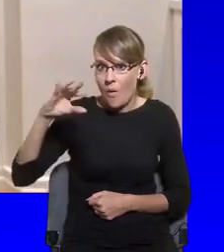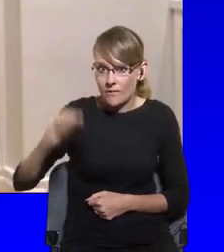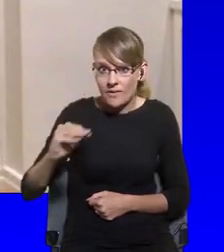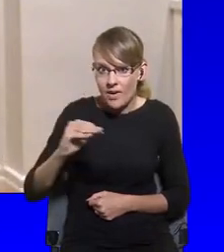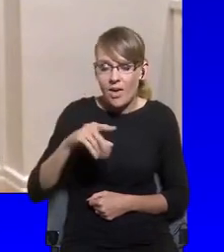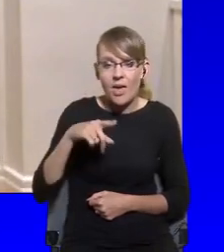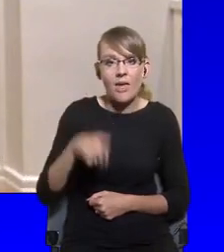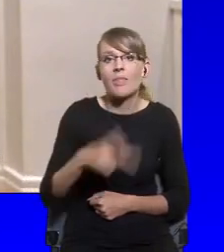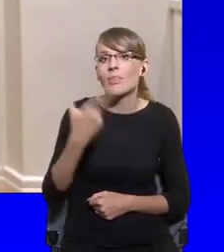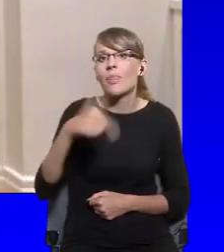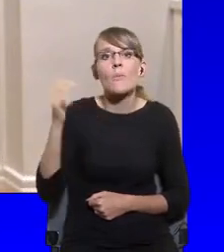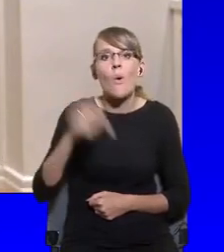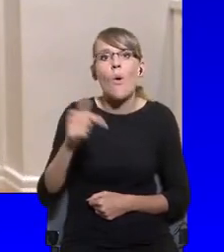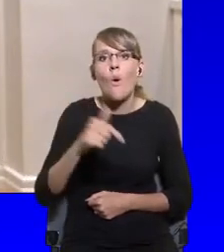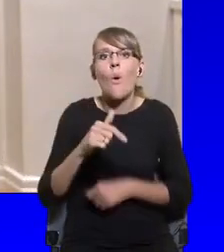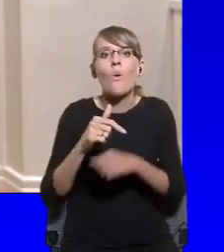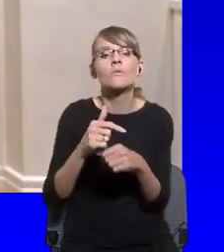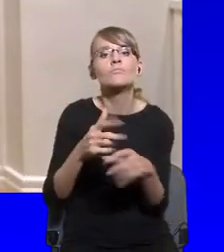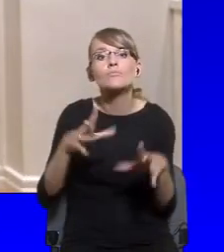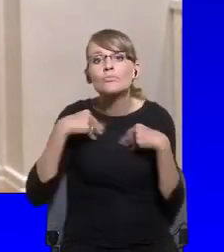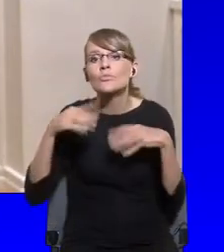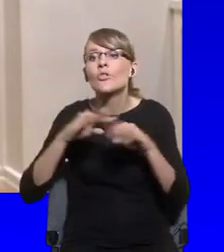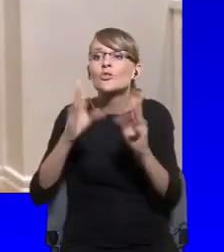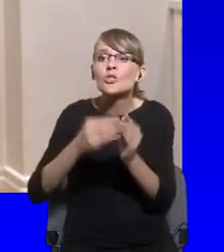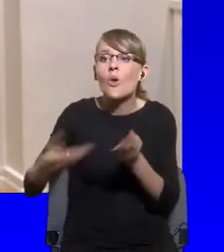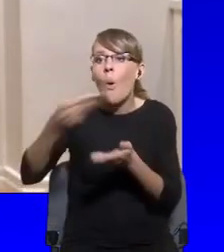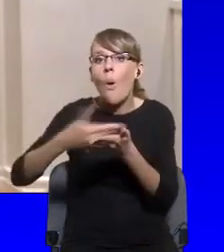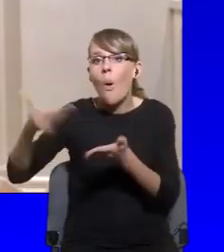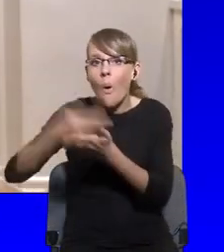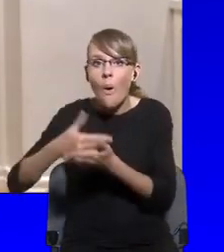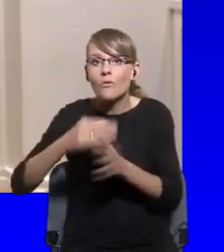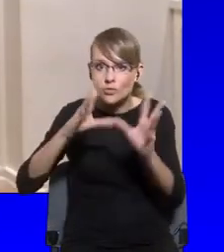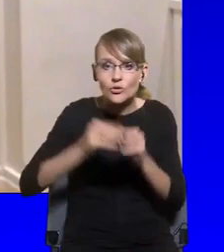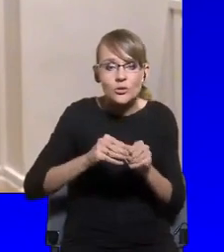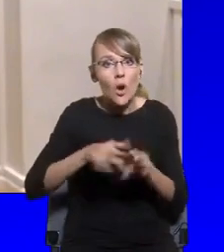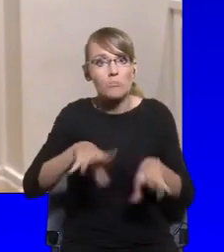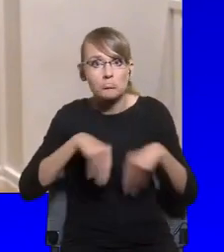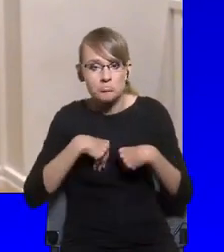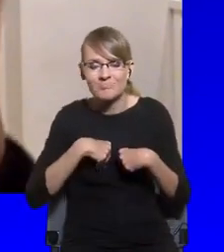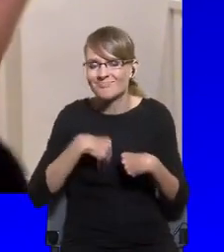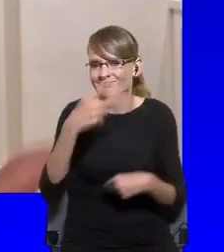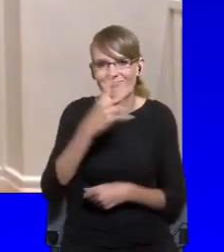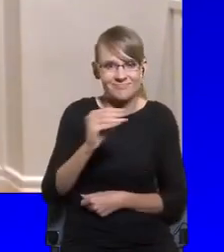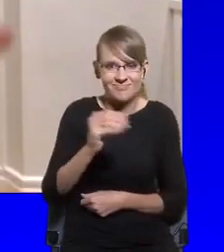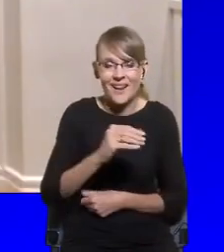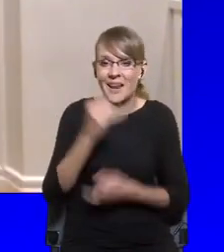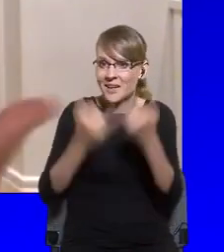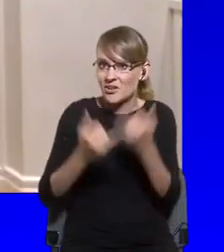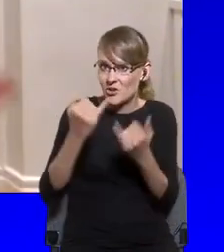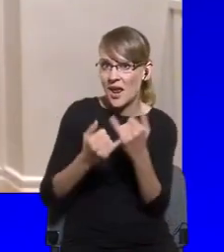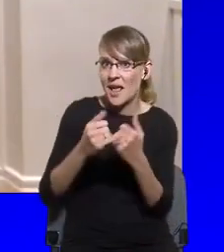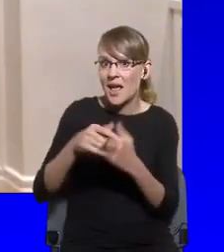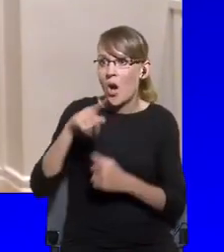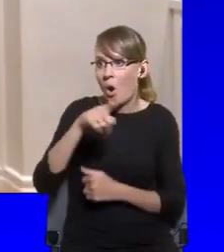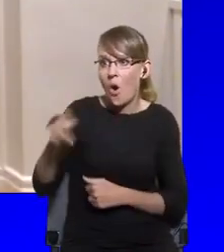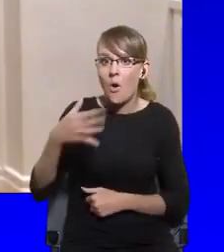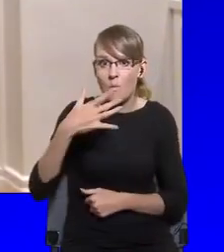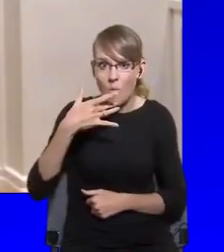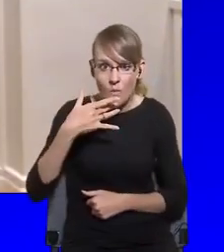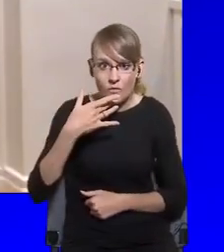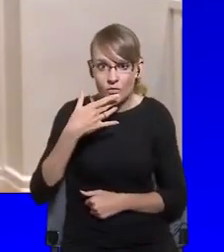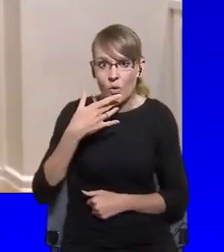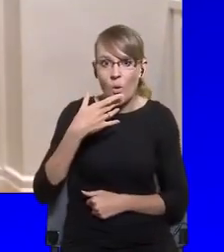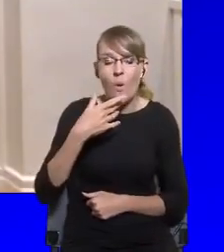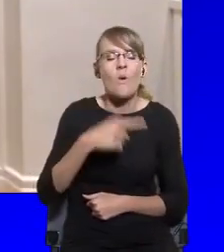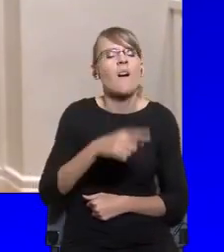am not really sure what the saying in English is, but sort of, you know, if, they say, okay, you liberals, you cause the